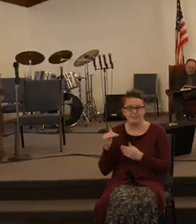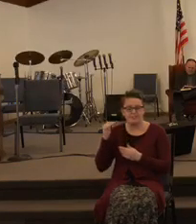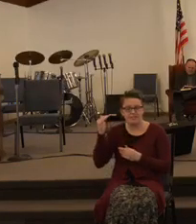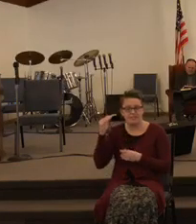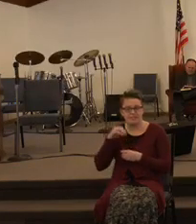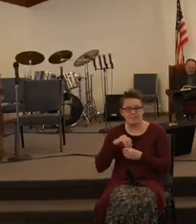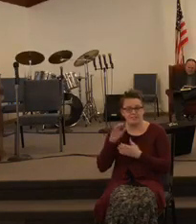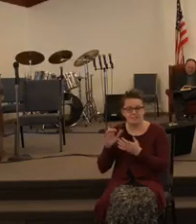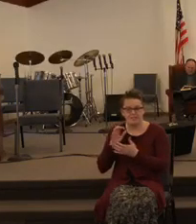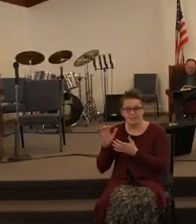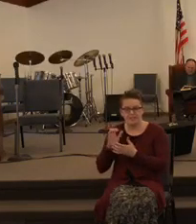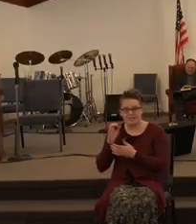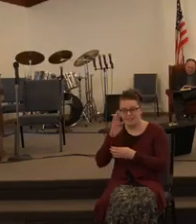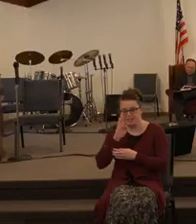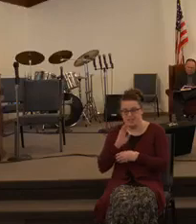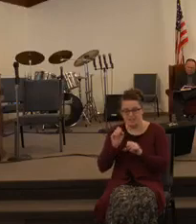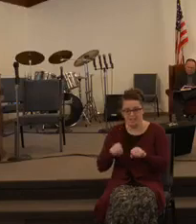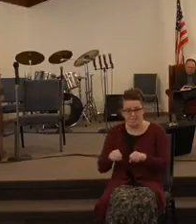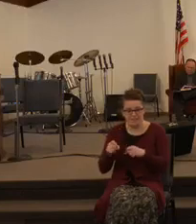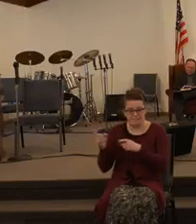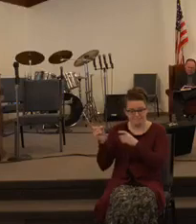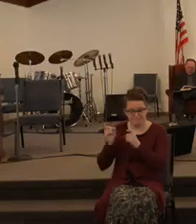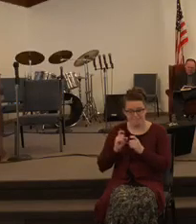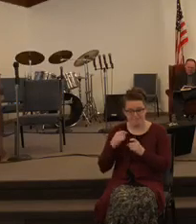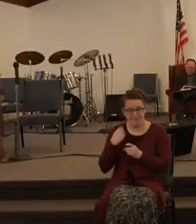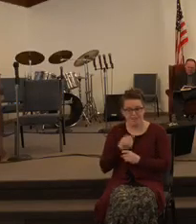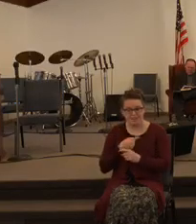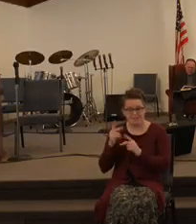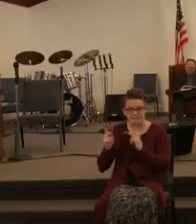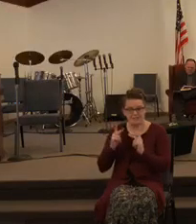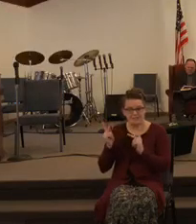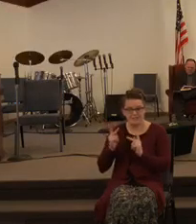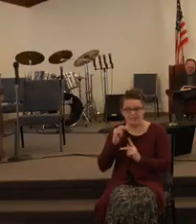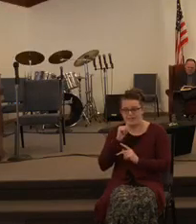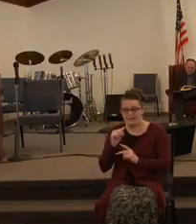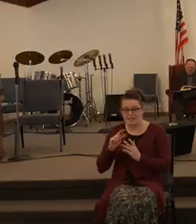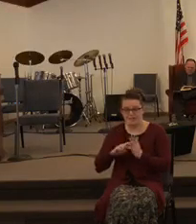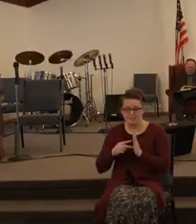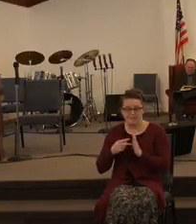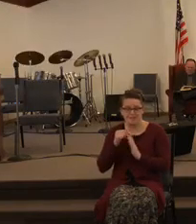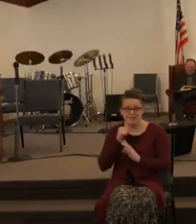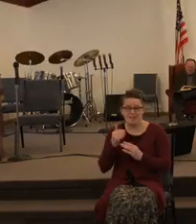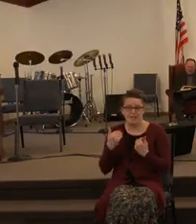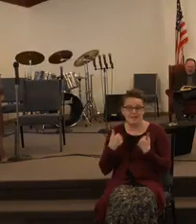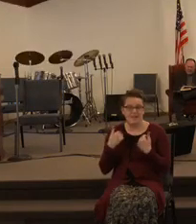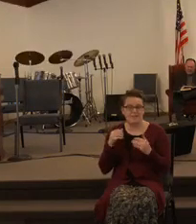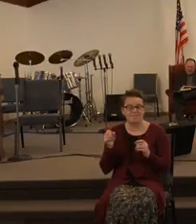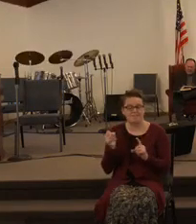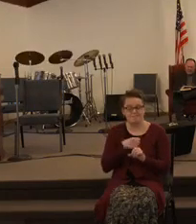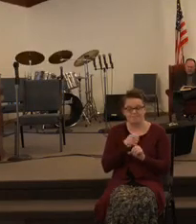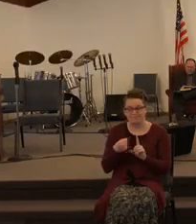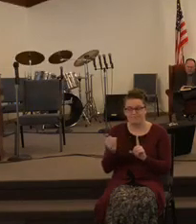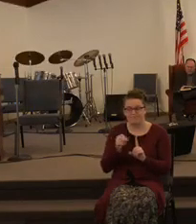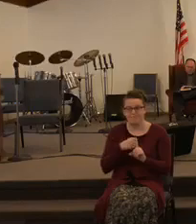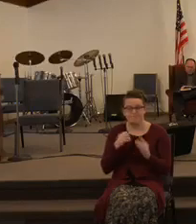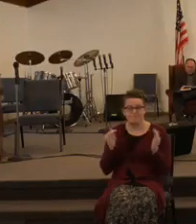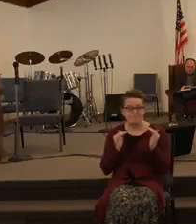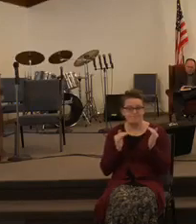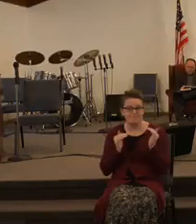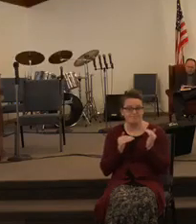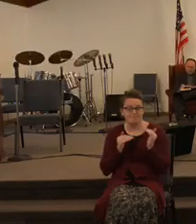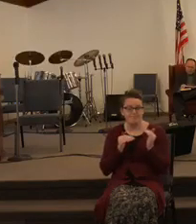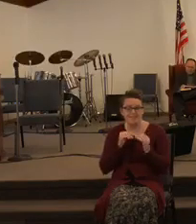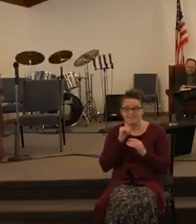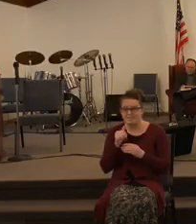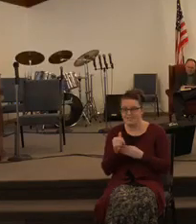God is able to give us the victory. It did not mean that they weren't going to have to fight any battles. It didn't mean that they weren't going to have to